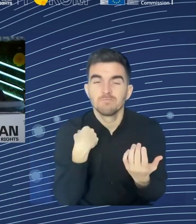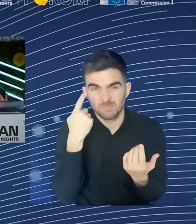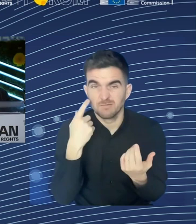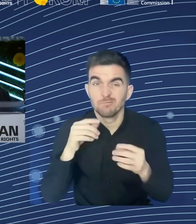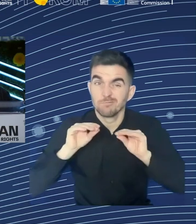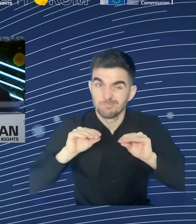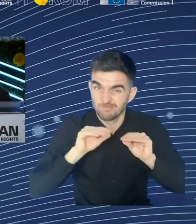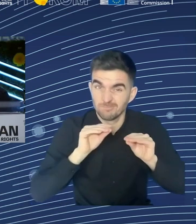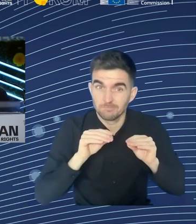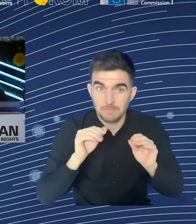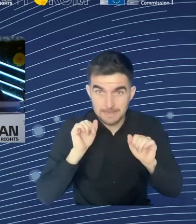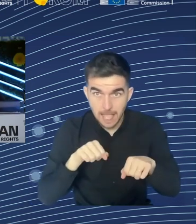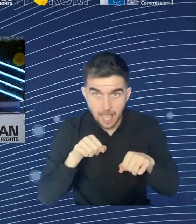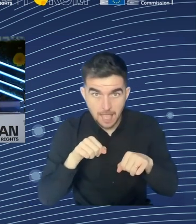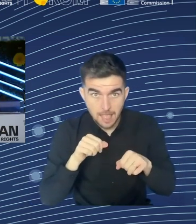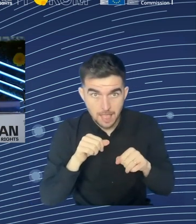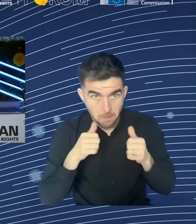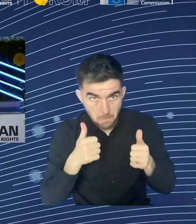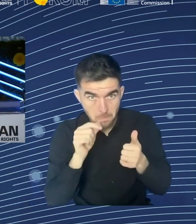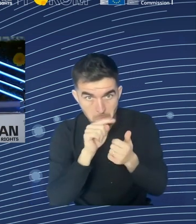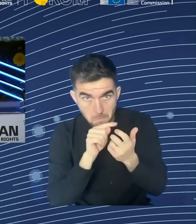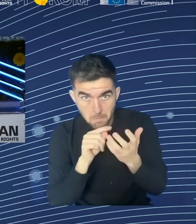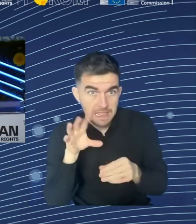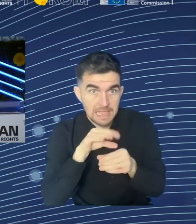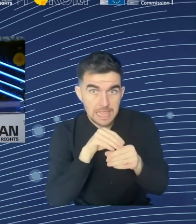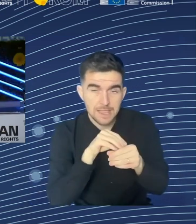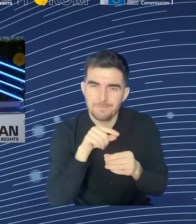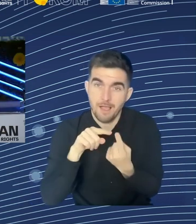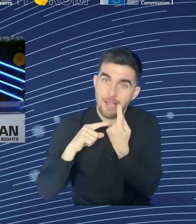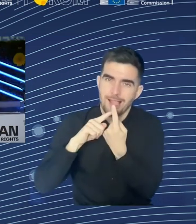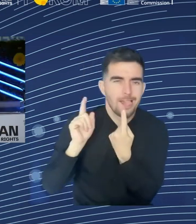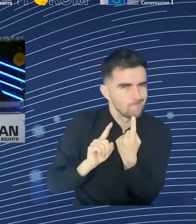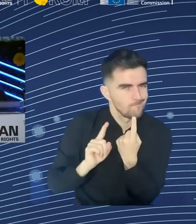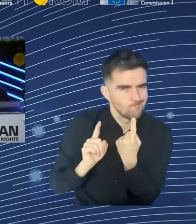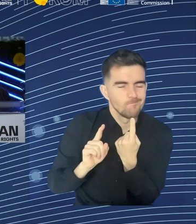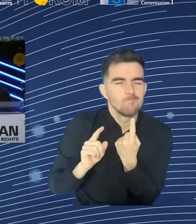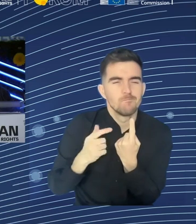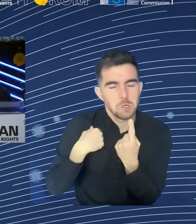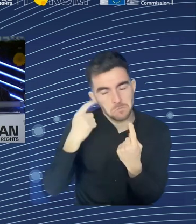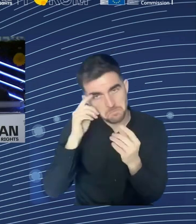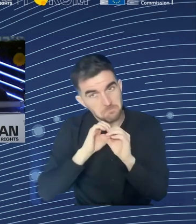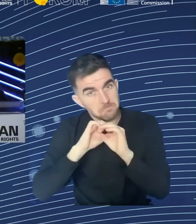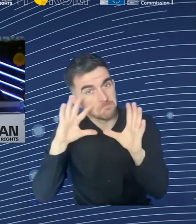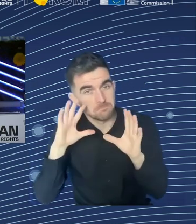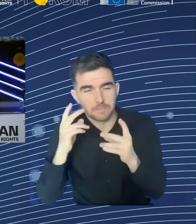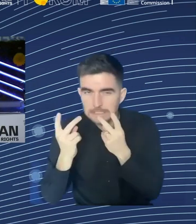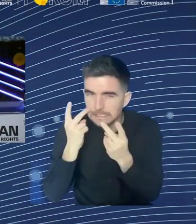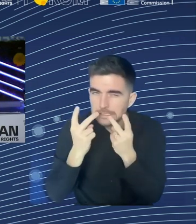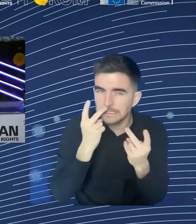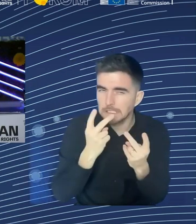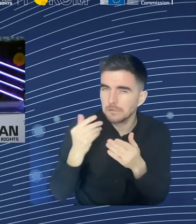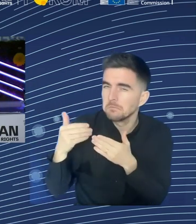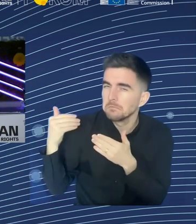recent events and so on, that I think also there's such a pressure on the skills formation that there's even more